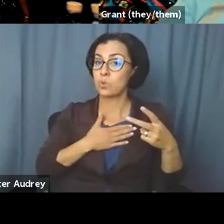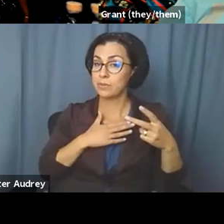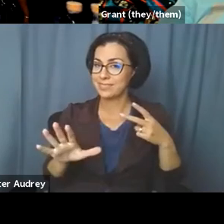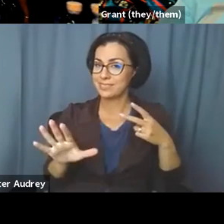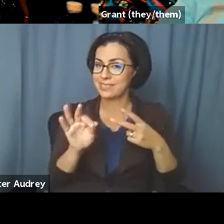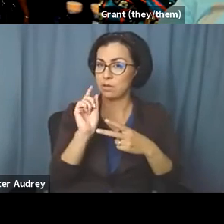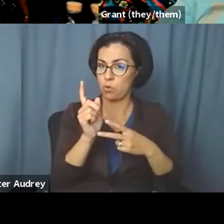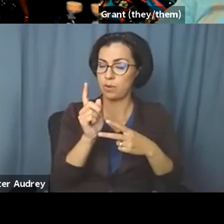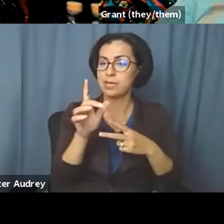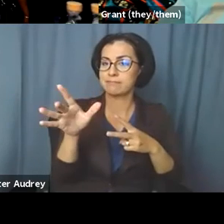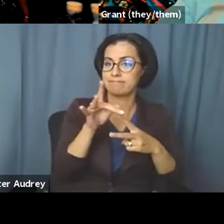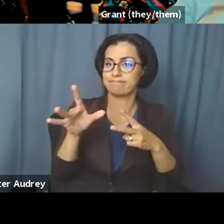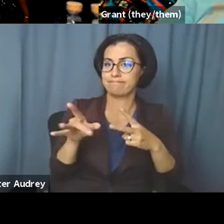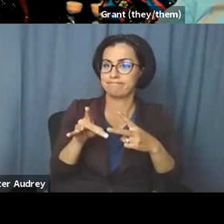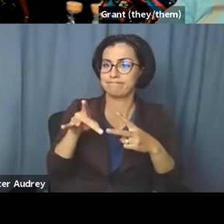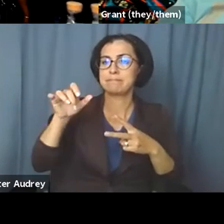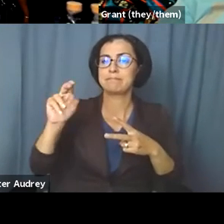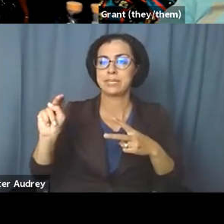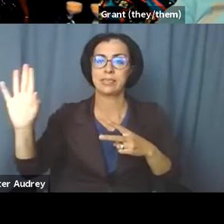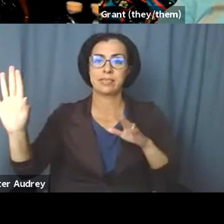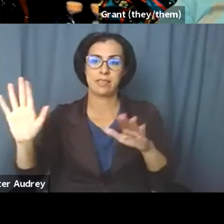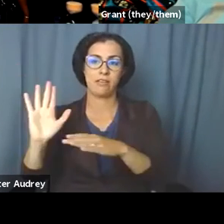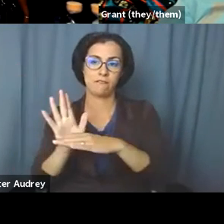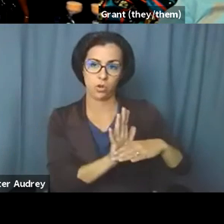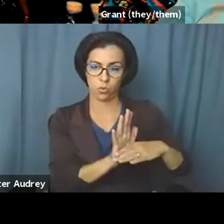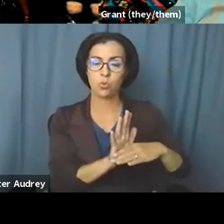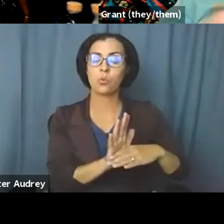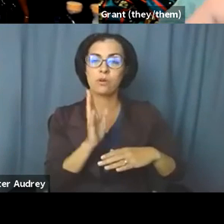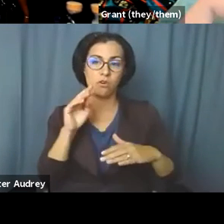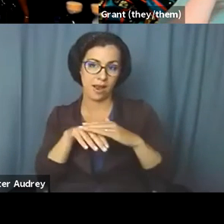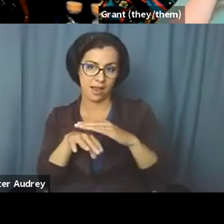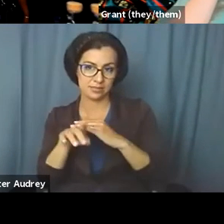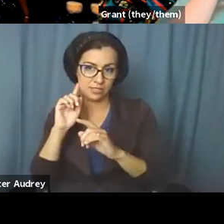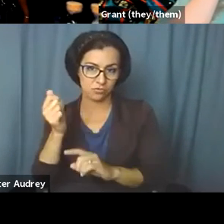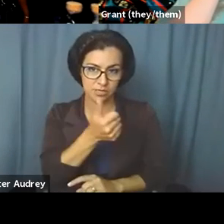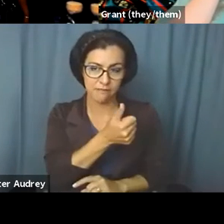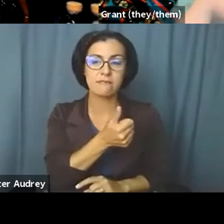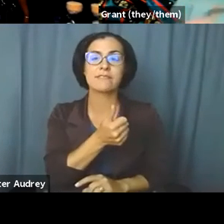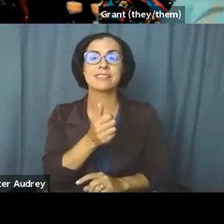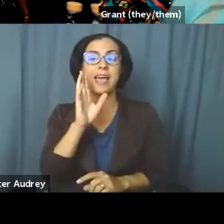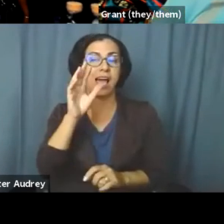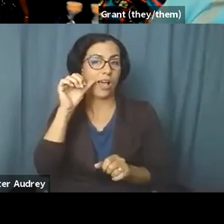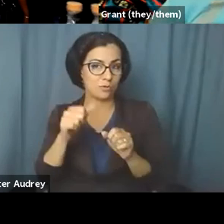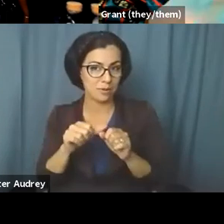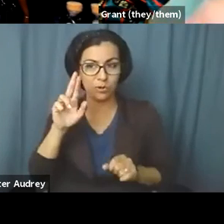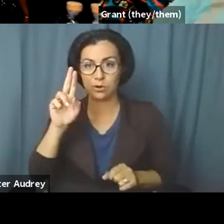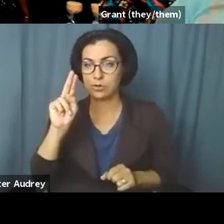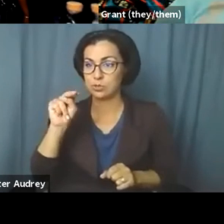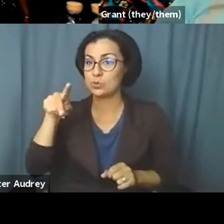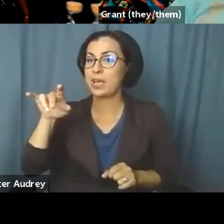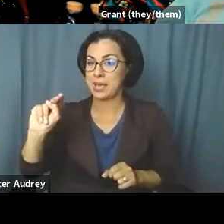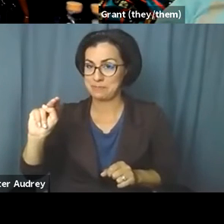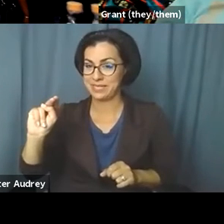video if that is an access necessity for yourself. And I will remember to unpin the video so that our